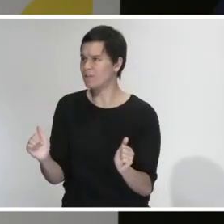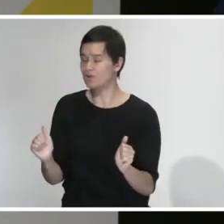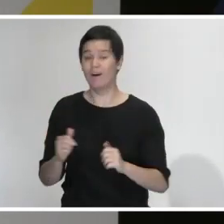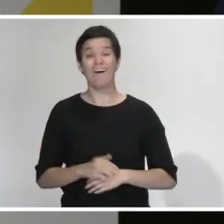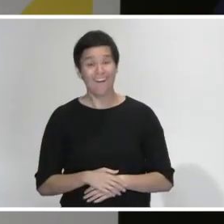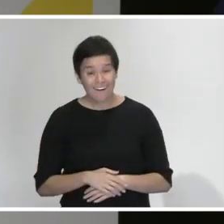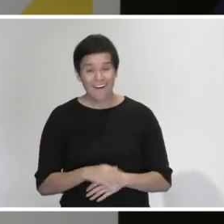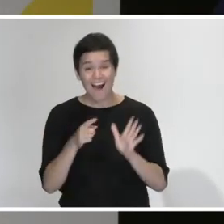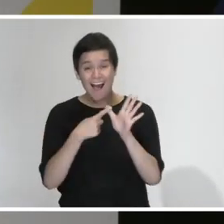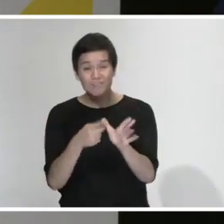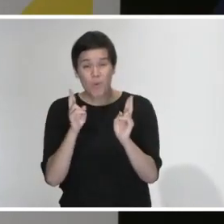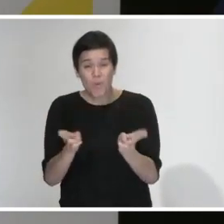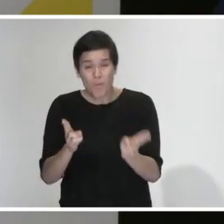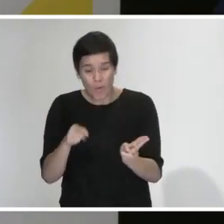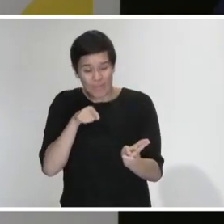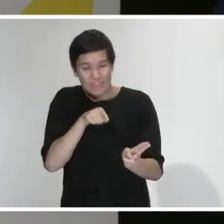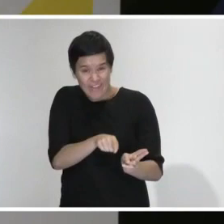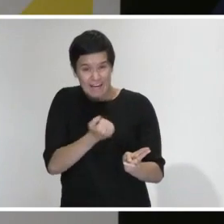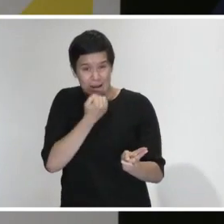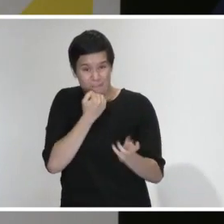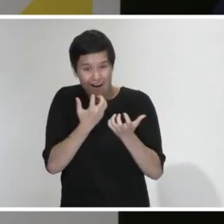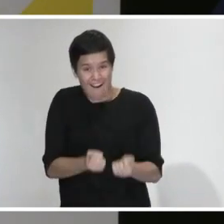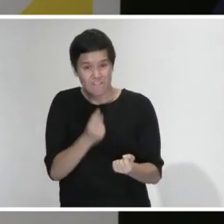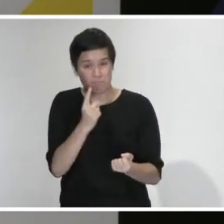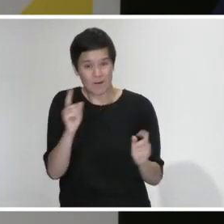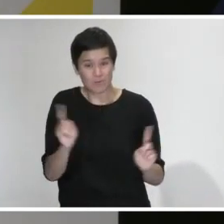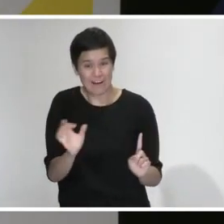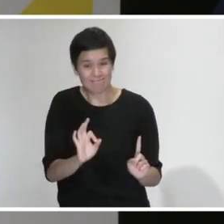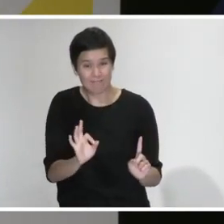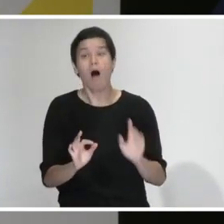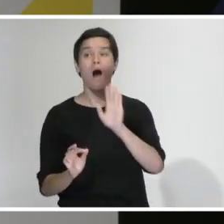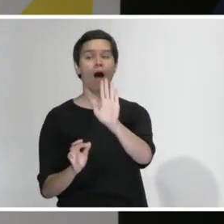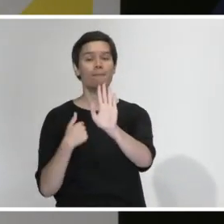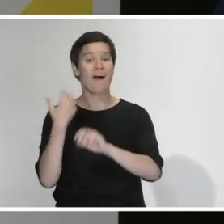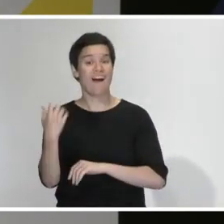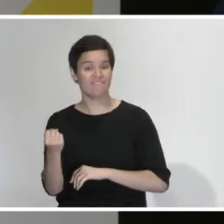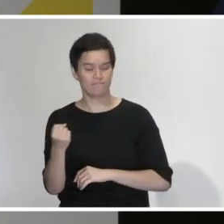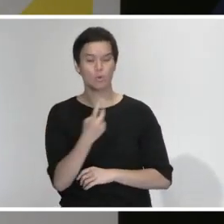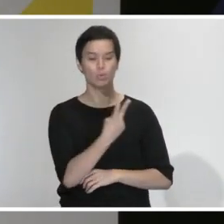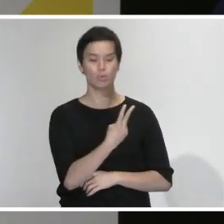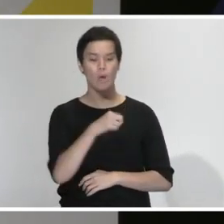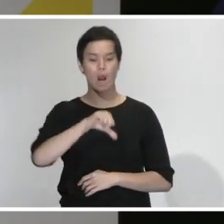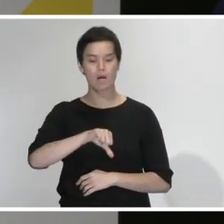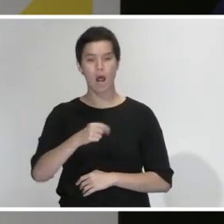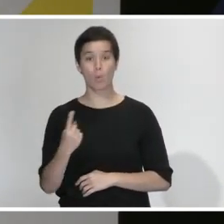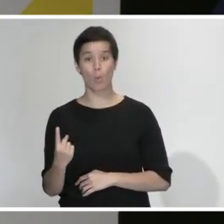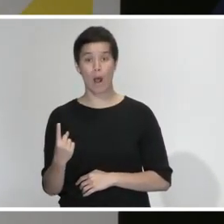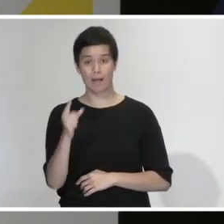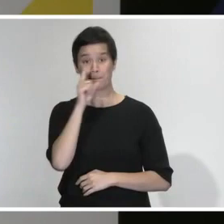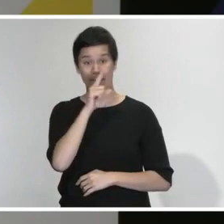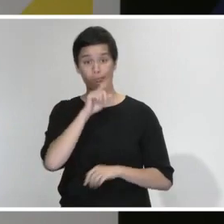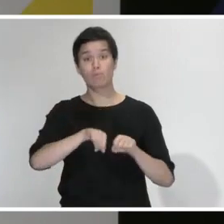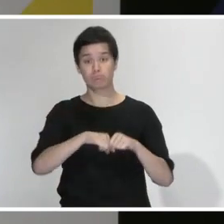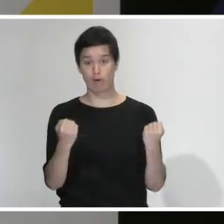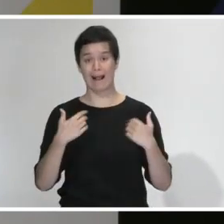today, Jason. I've actually got handed these just before. So there have been 291 breaches of the CDM Act